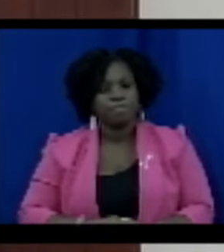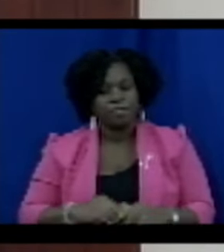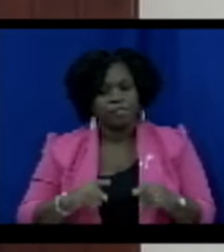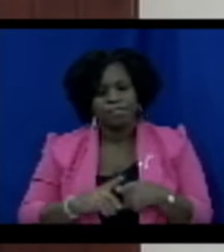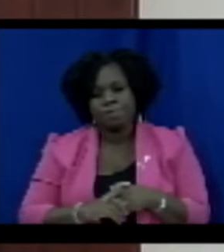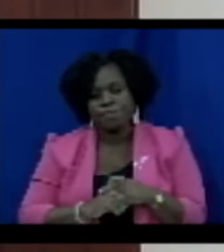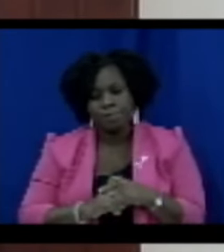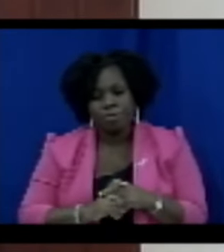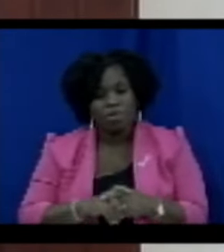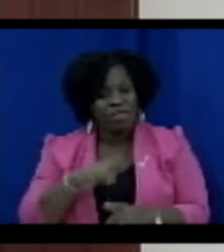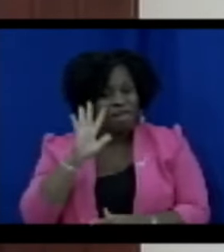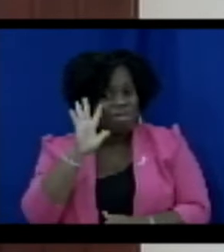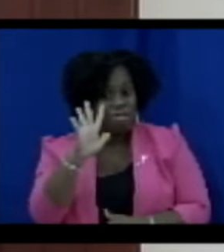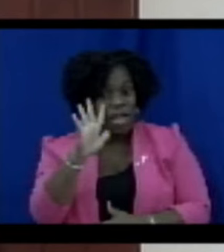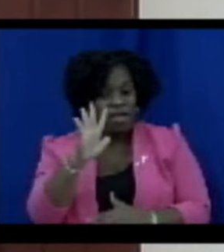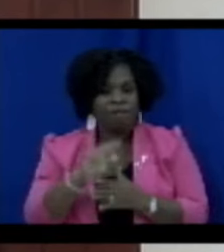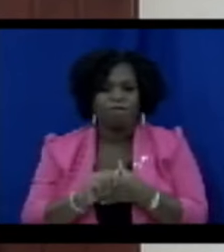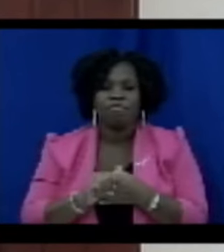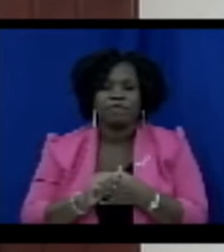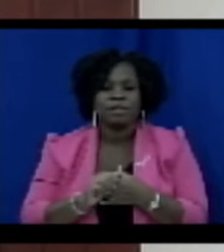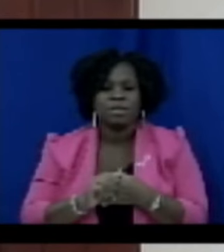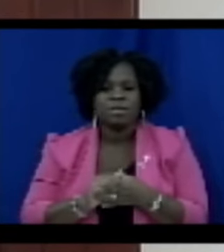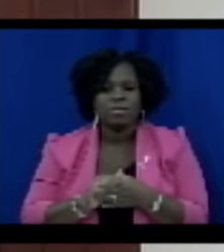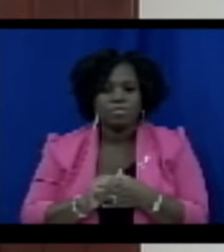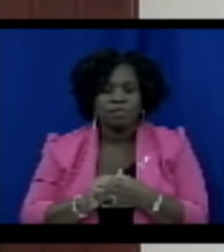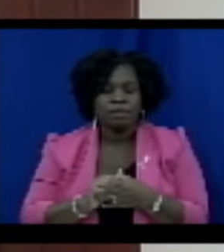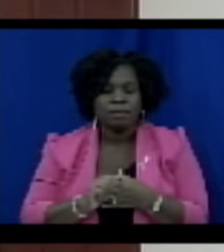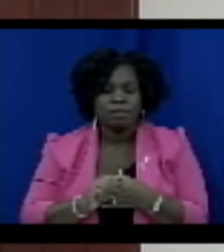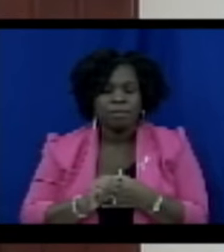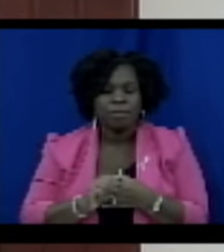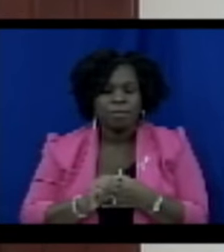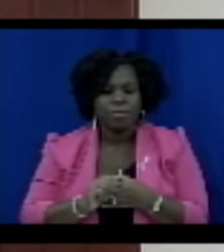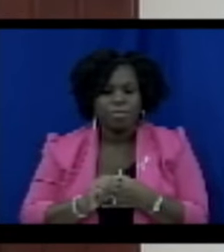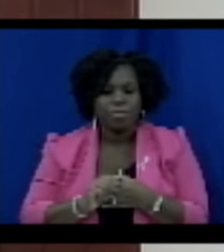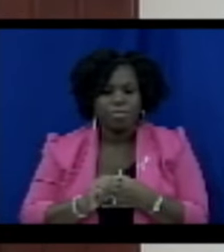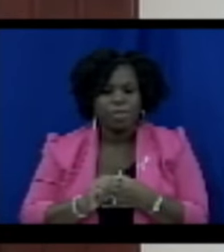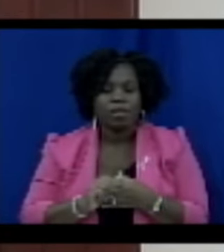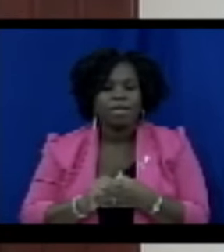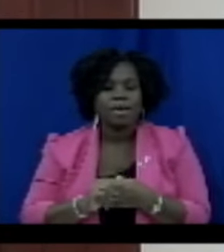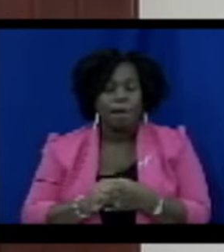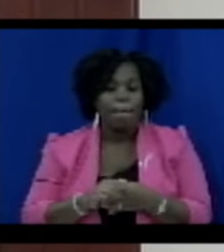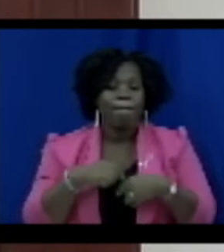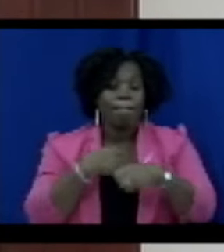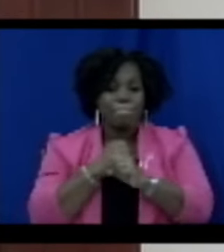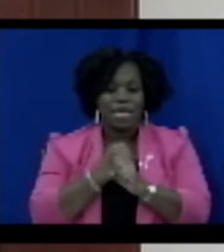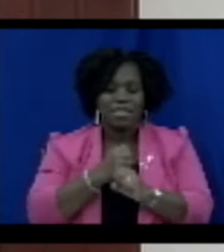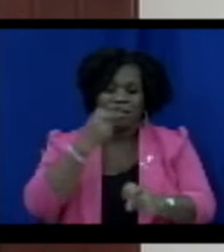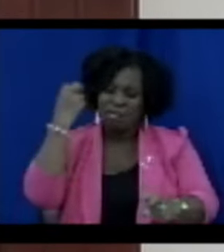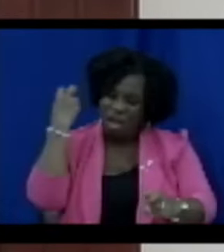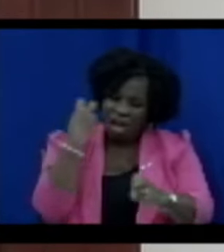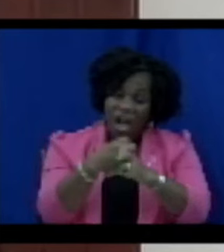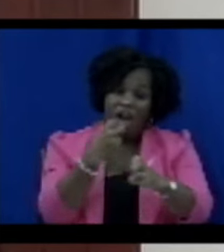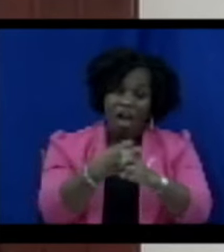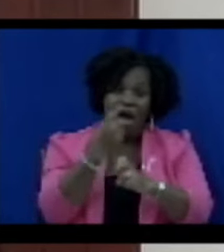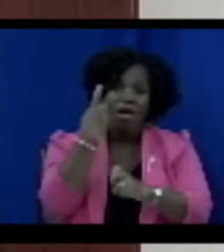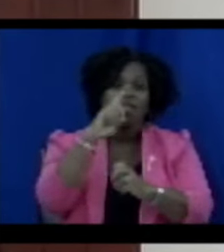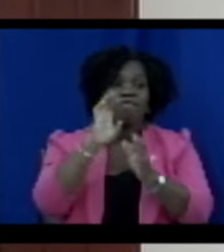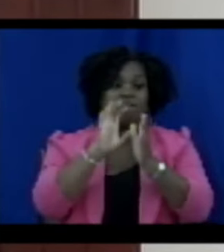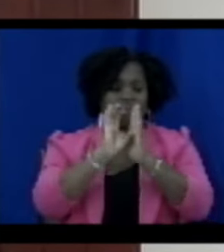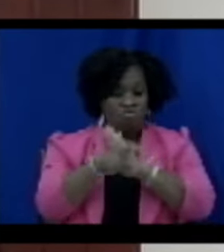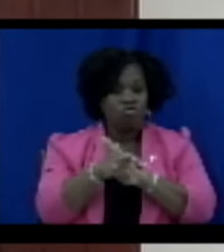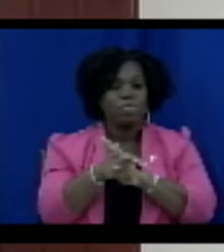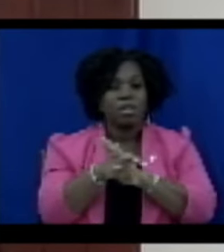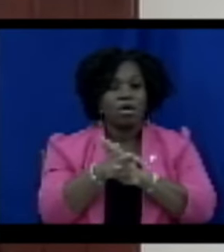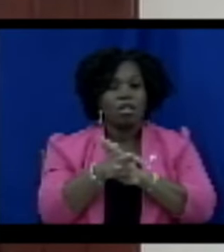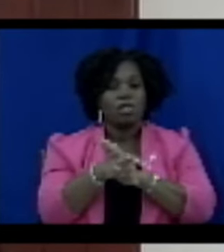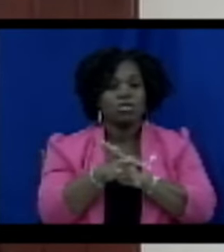And five, asset recovery limits the resources available for criminal enterprises, making it harder for criminal organizations